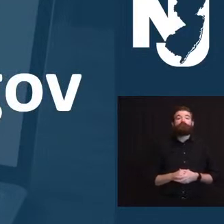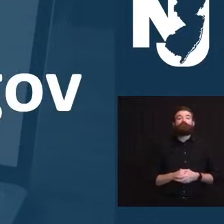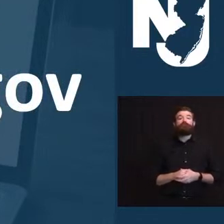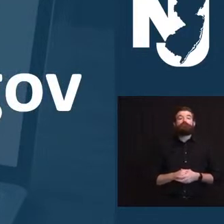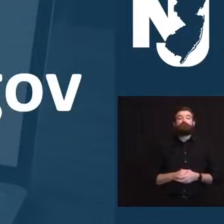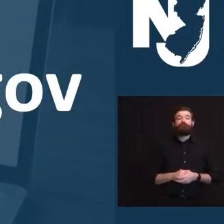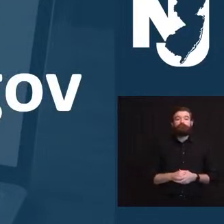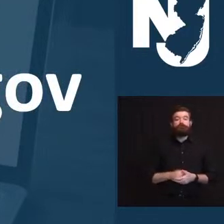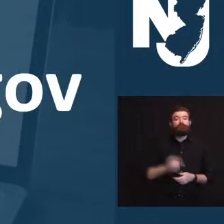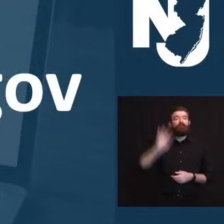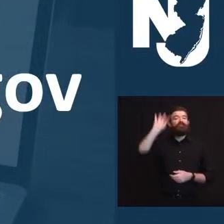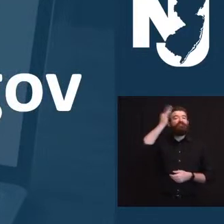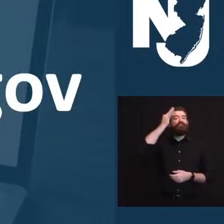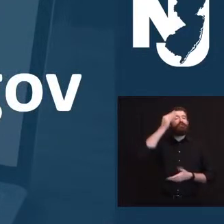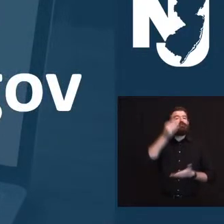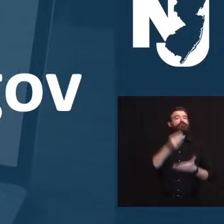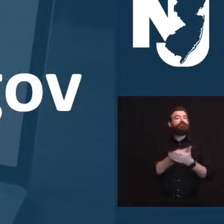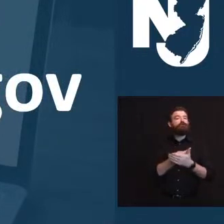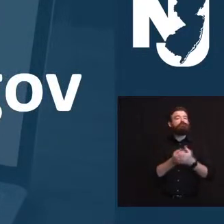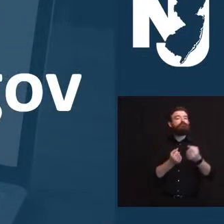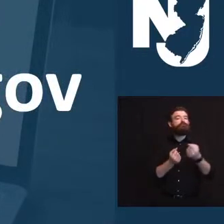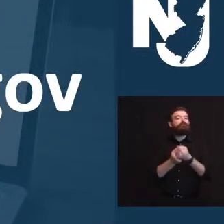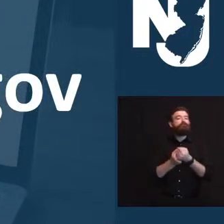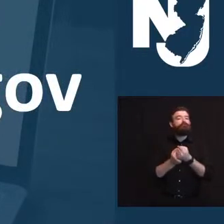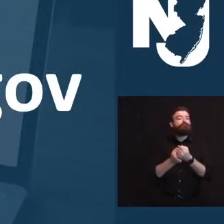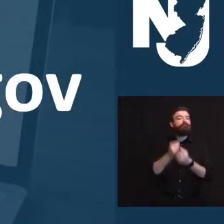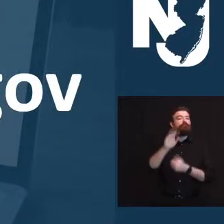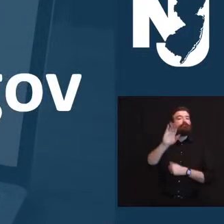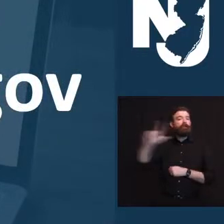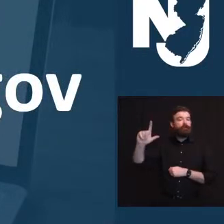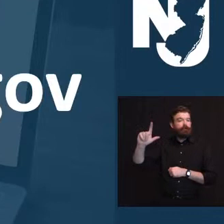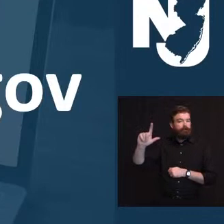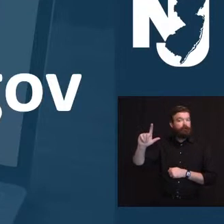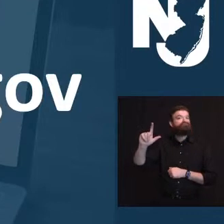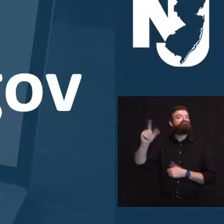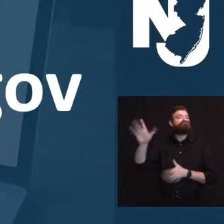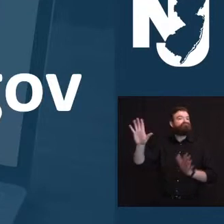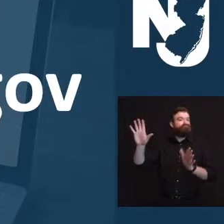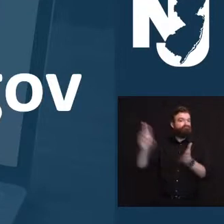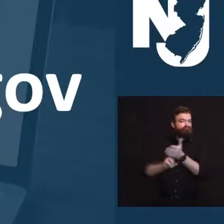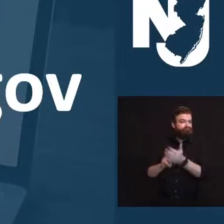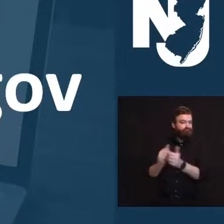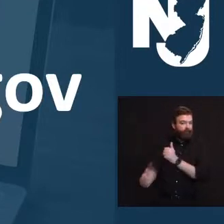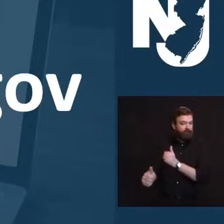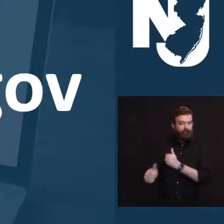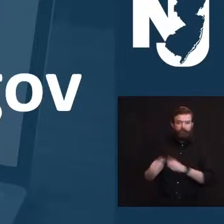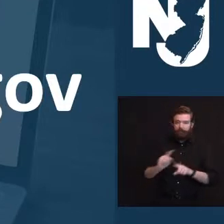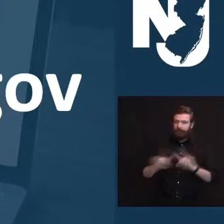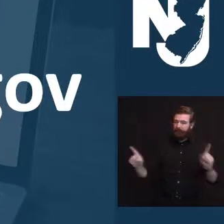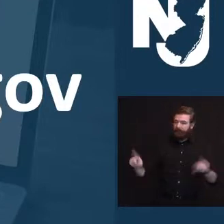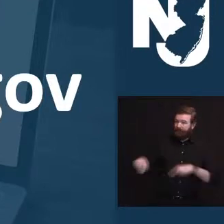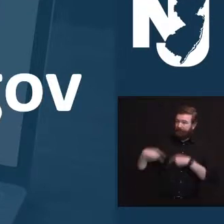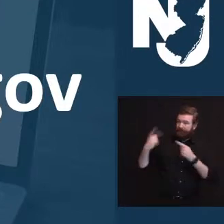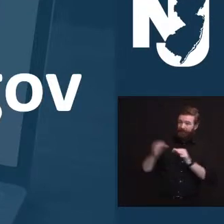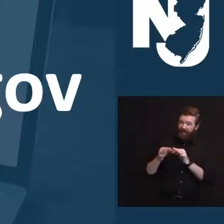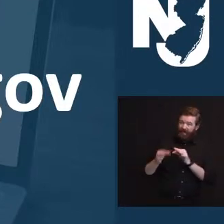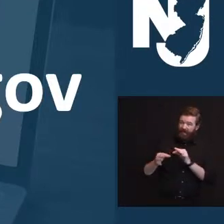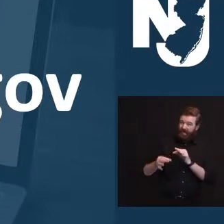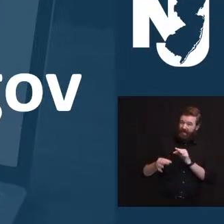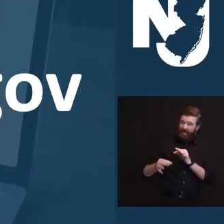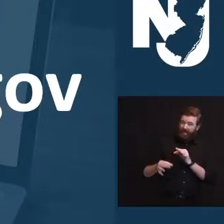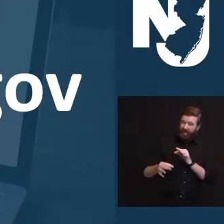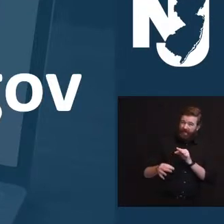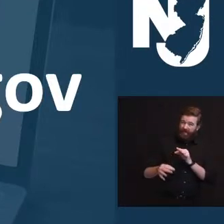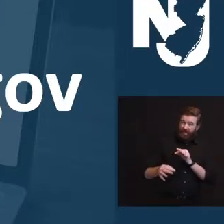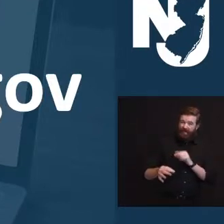president signed the bill, because of his delay, it is possible an estimated half a million New Jerseyans will